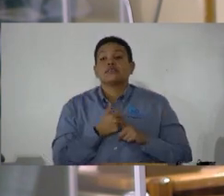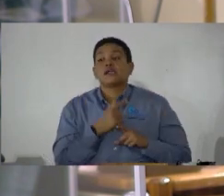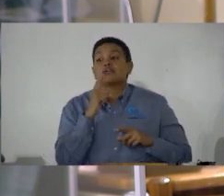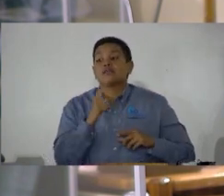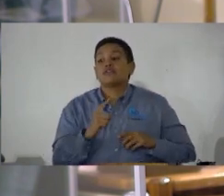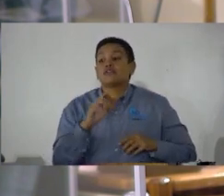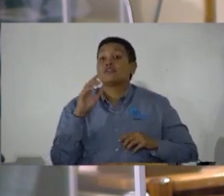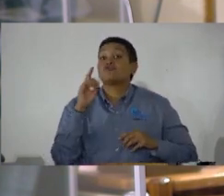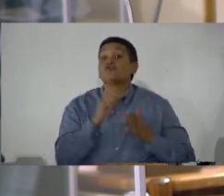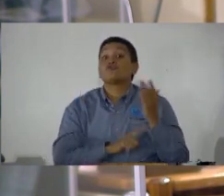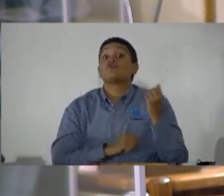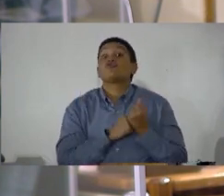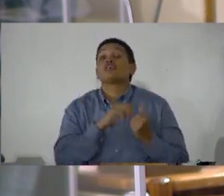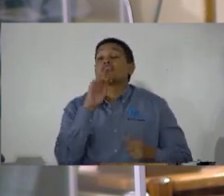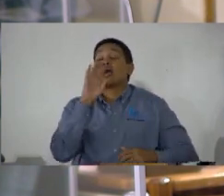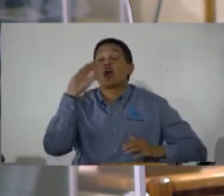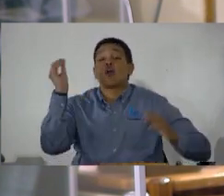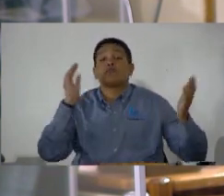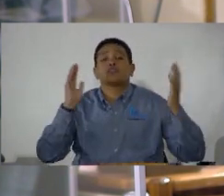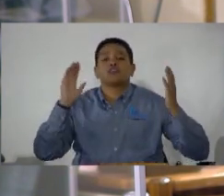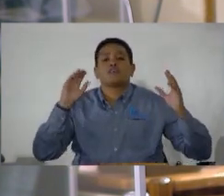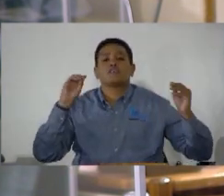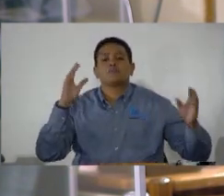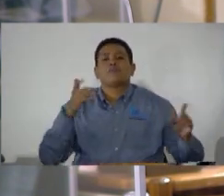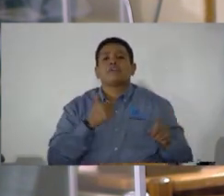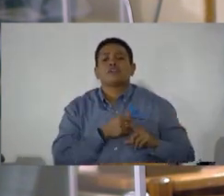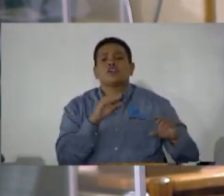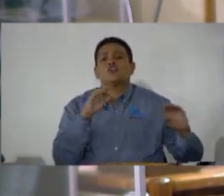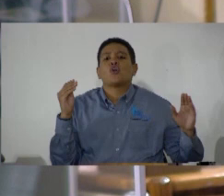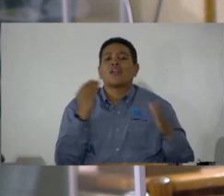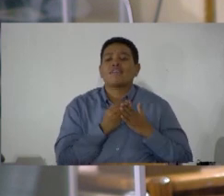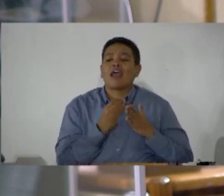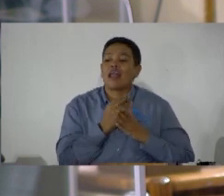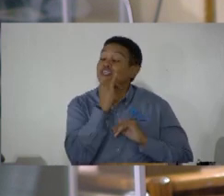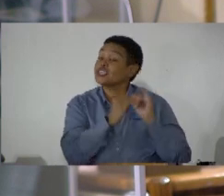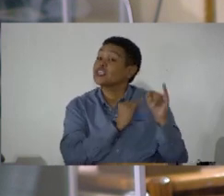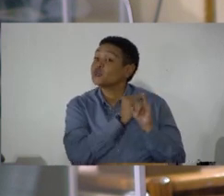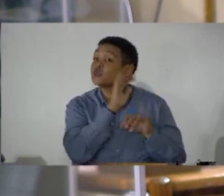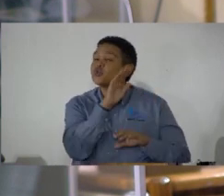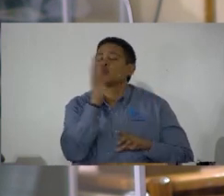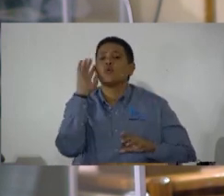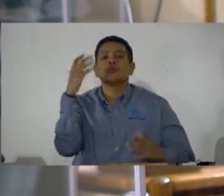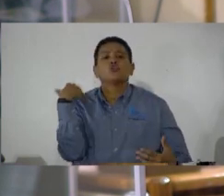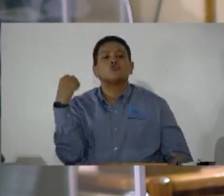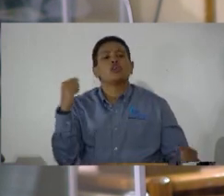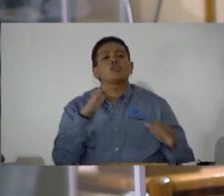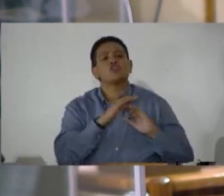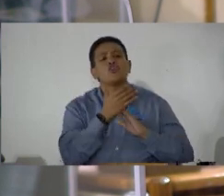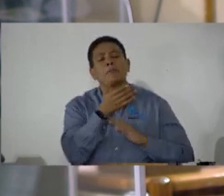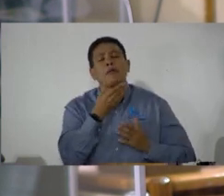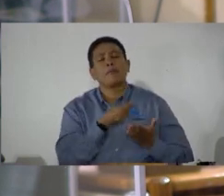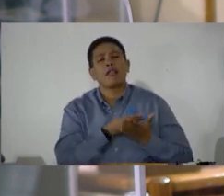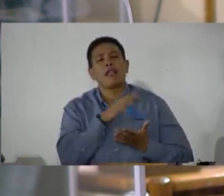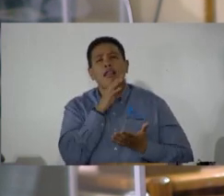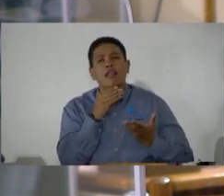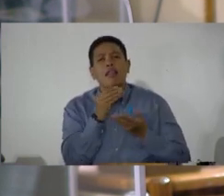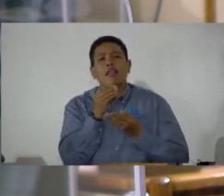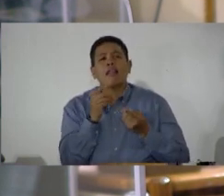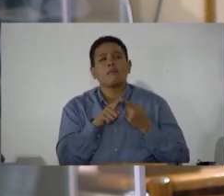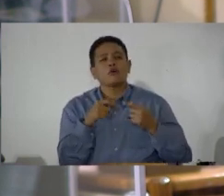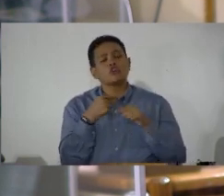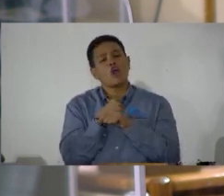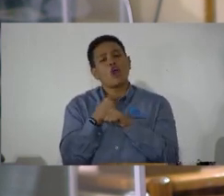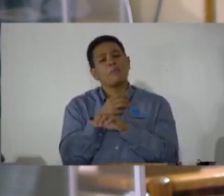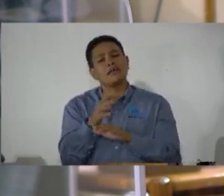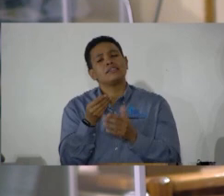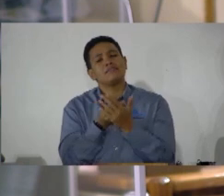trust and corporate services providers as designated non-financial institutions will strengthen Jamaica's anti-money laundering and combating